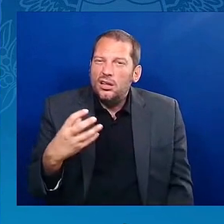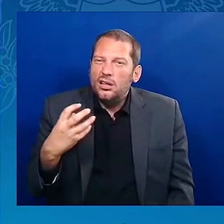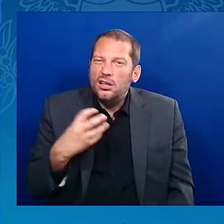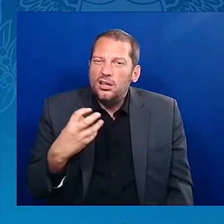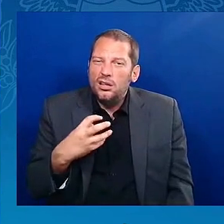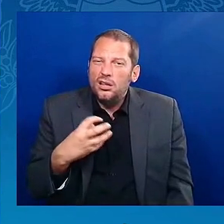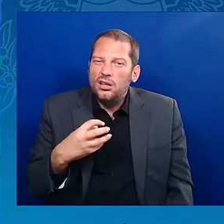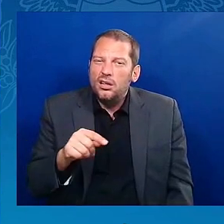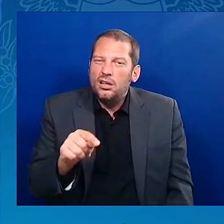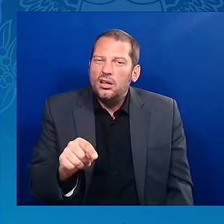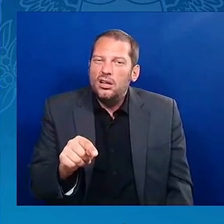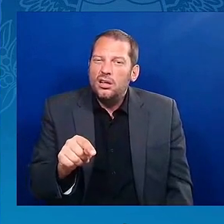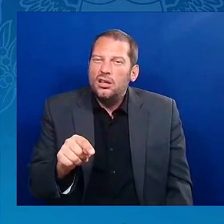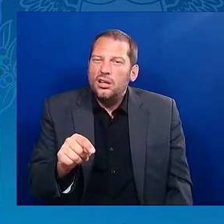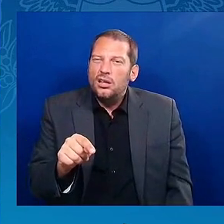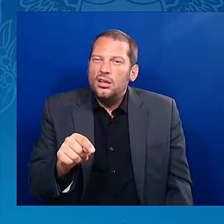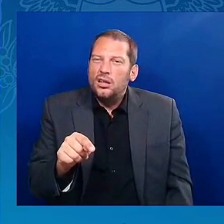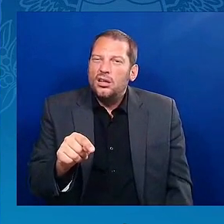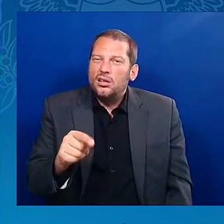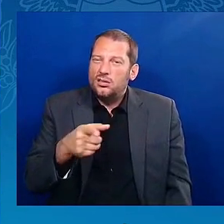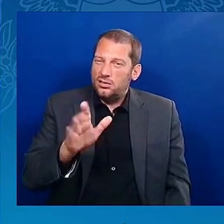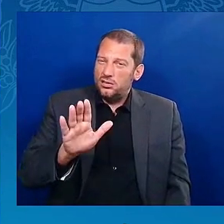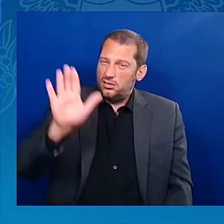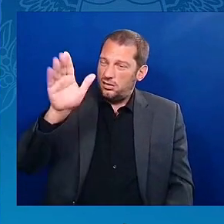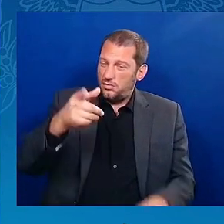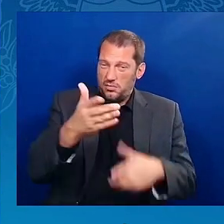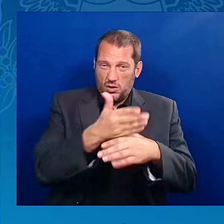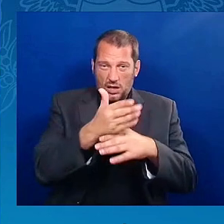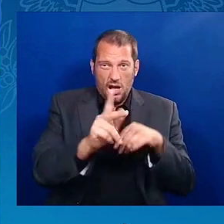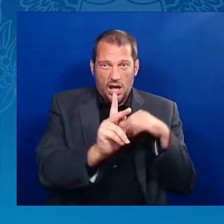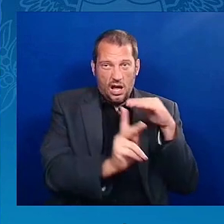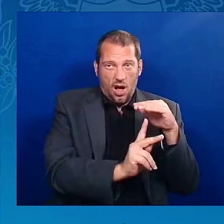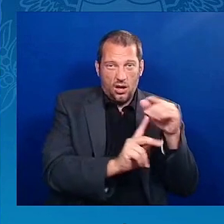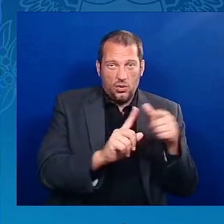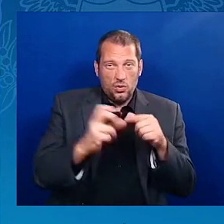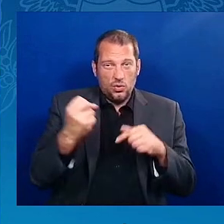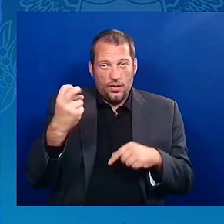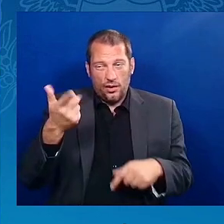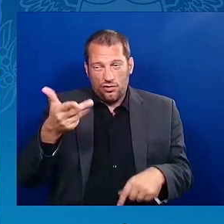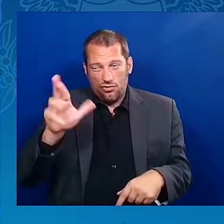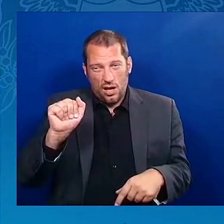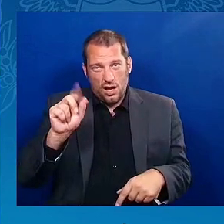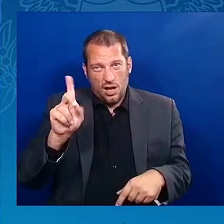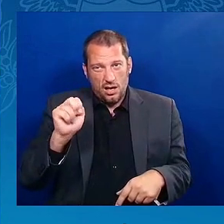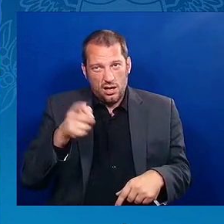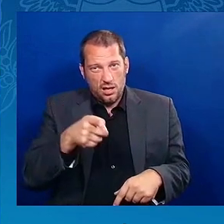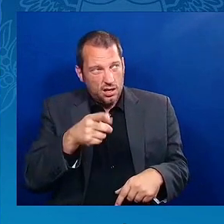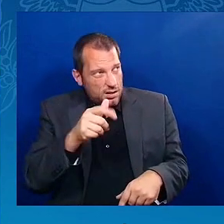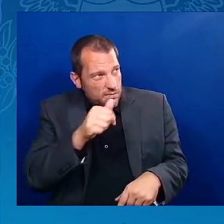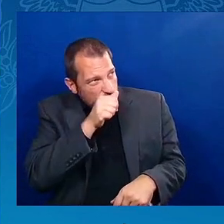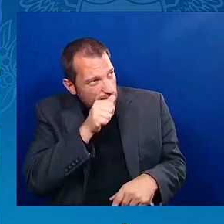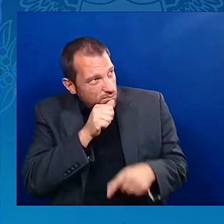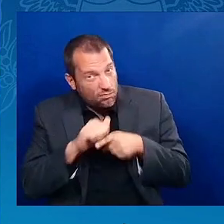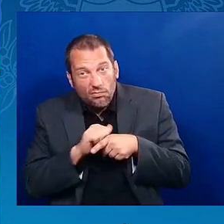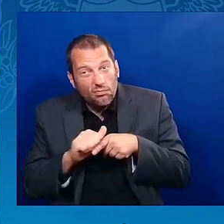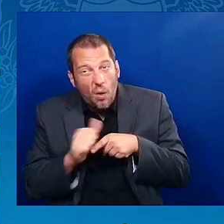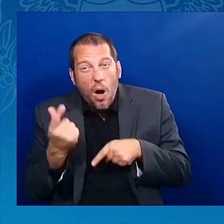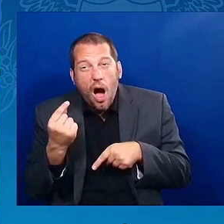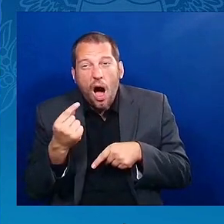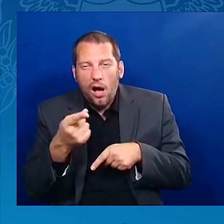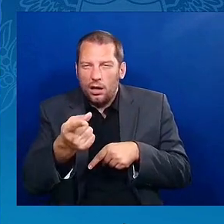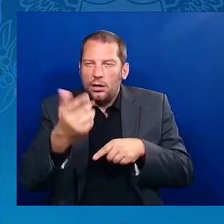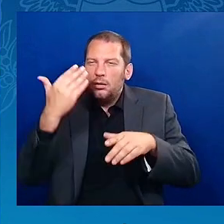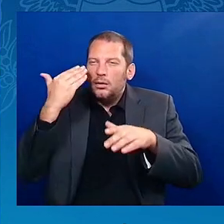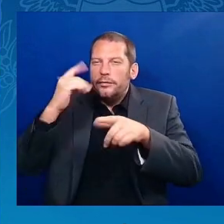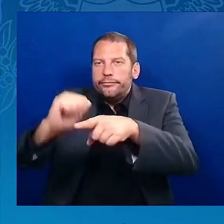hand went up. It was bone chilling. This one younger student said to me, yeah, on this subject, that's why I don't